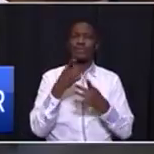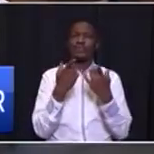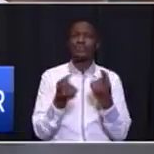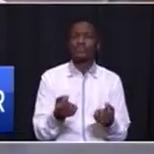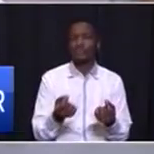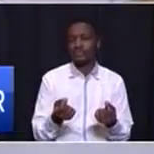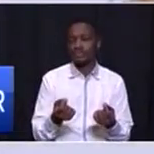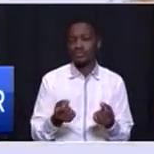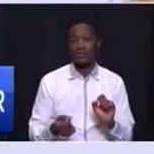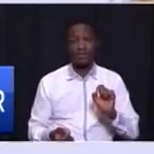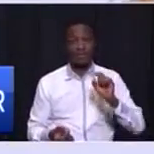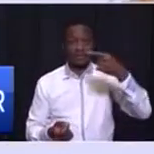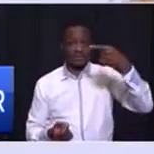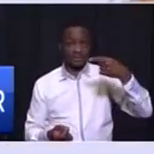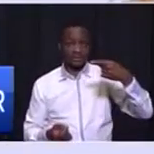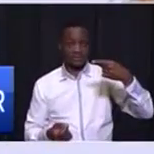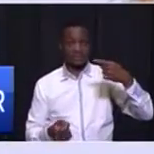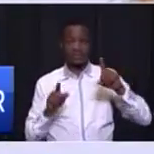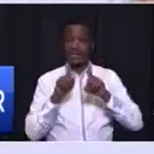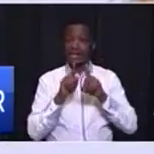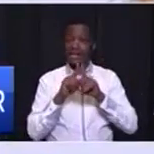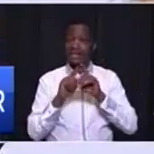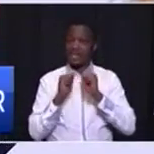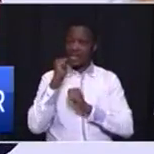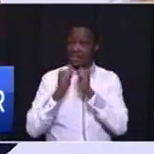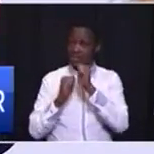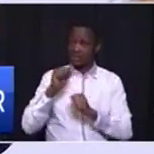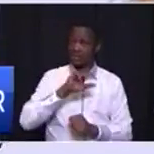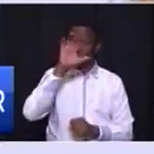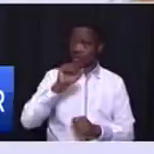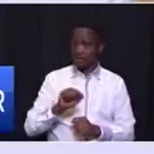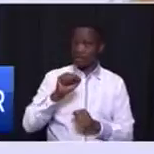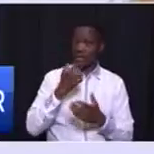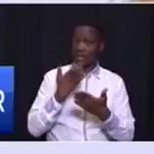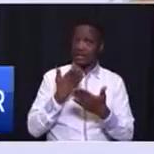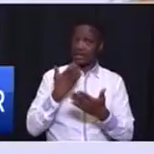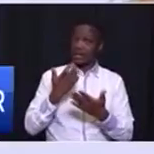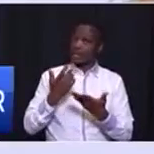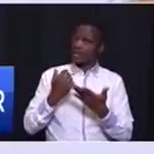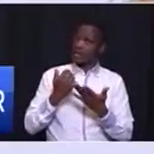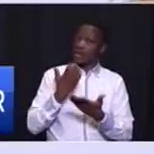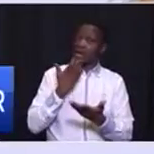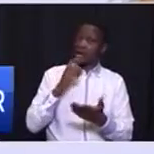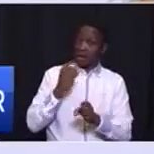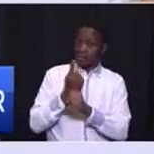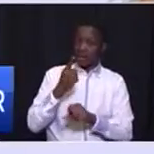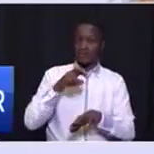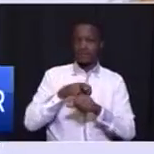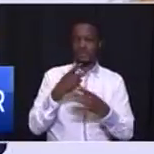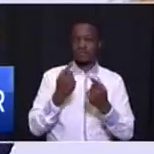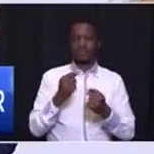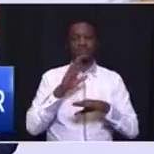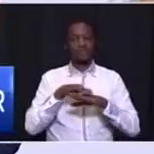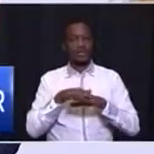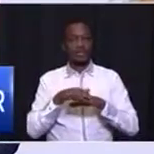Firstly, as the engine of South Africa's economy, Kauten needs to do much more to contribute